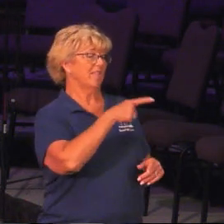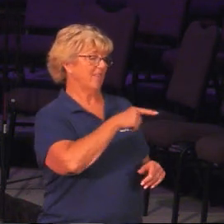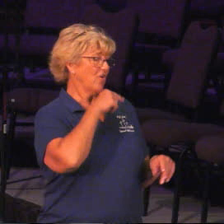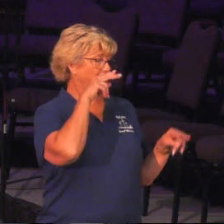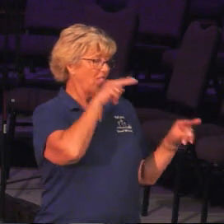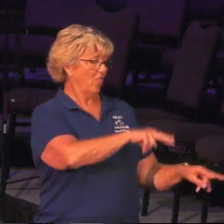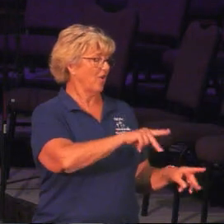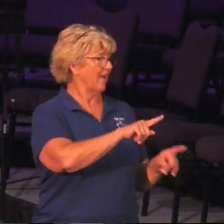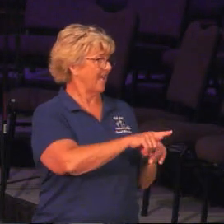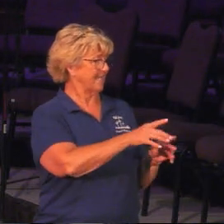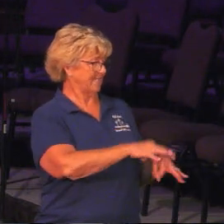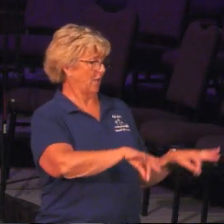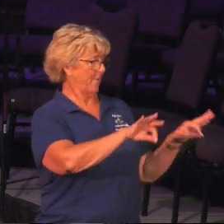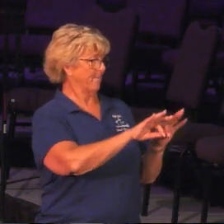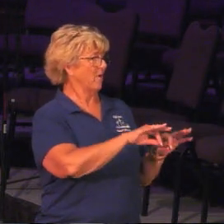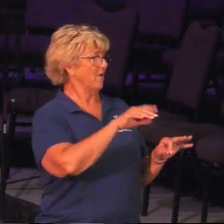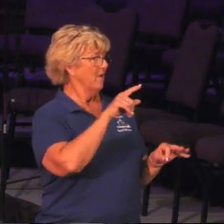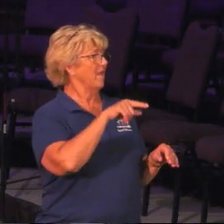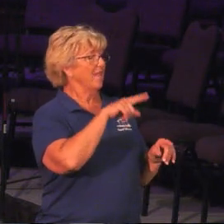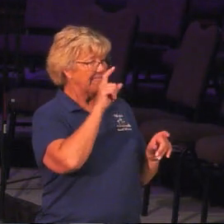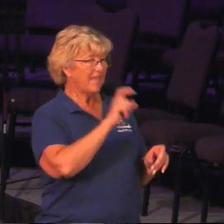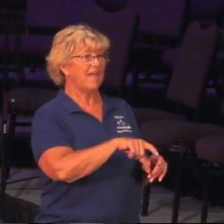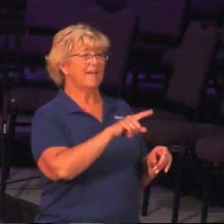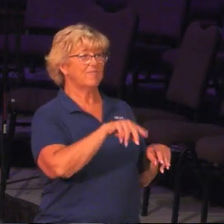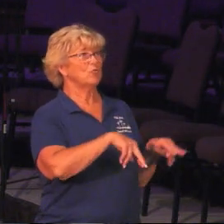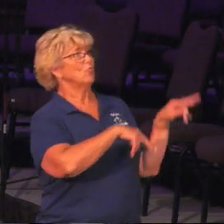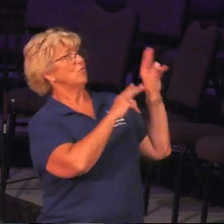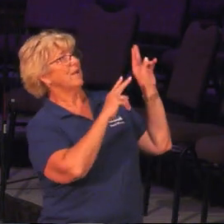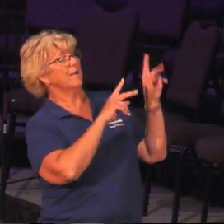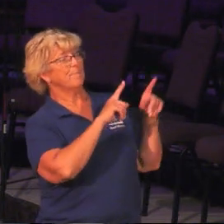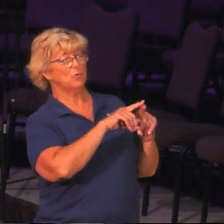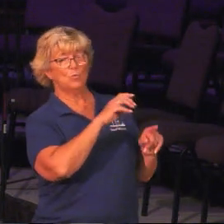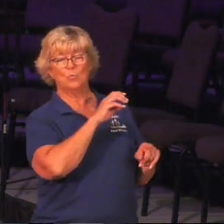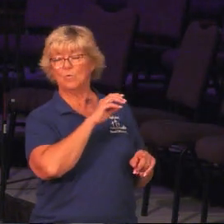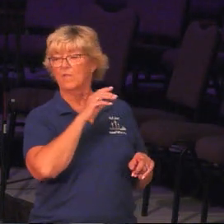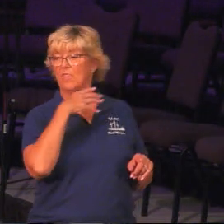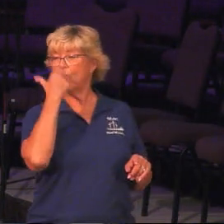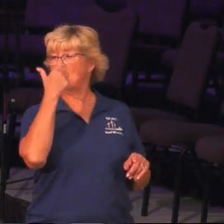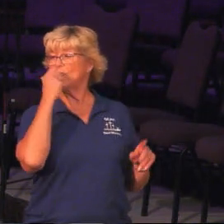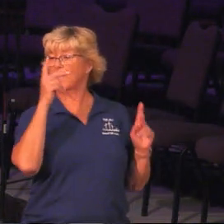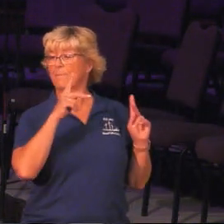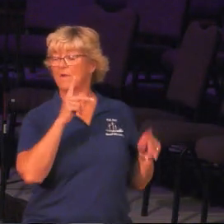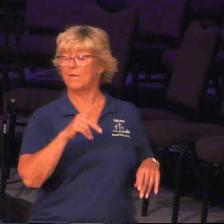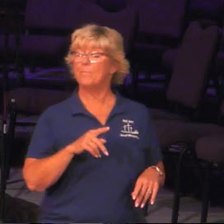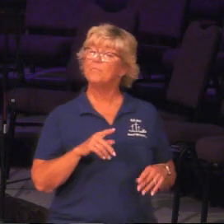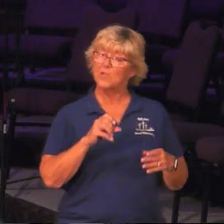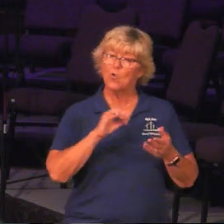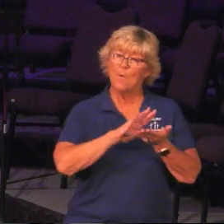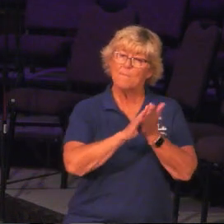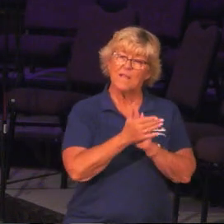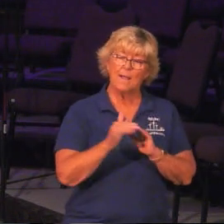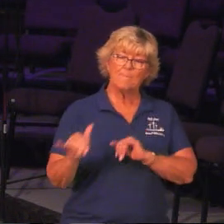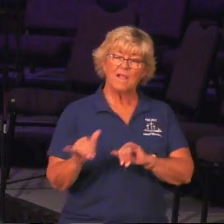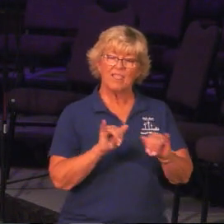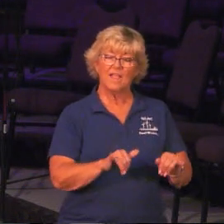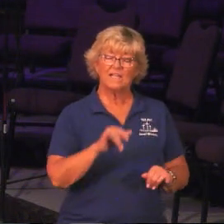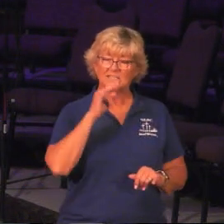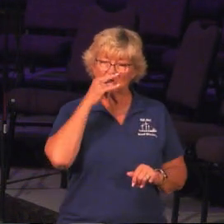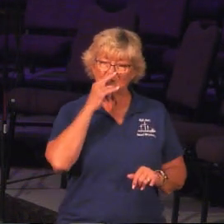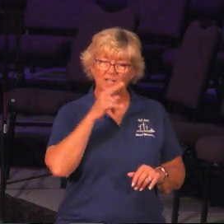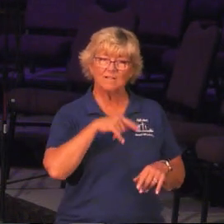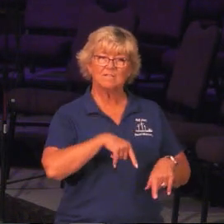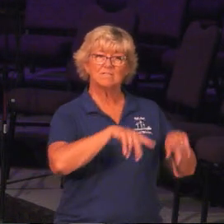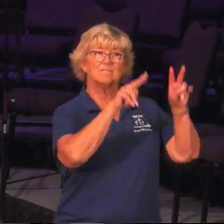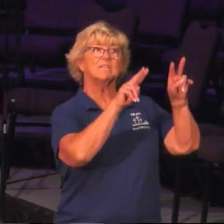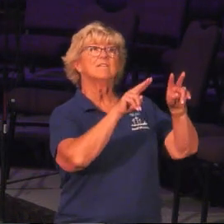responsibility. Someone to be looked after, not someone to be looked up to. Subject turn and become like a child is